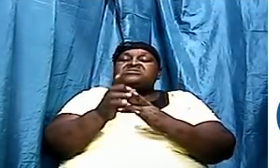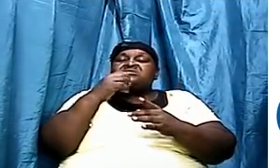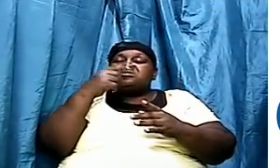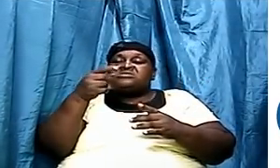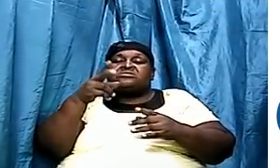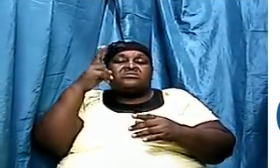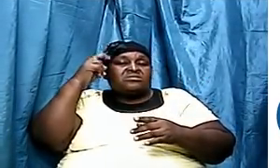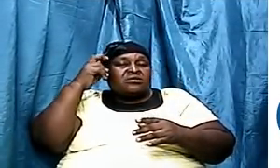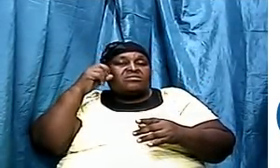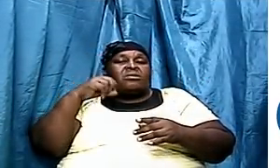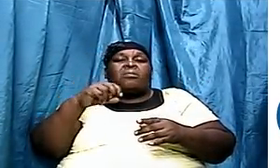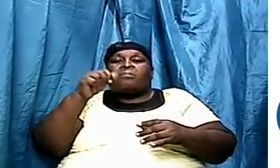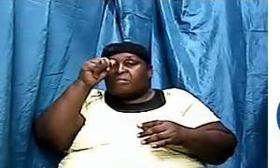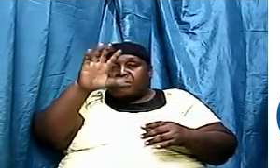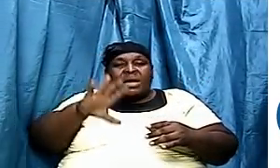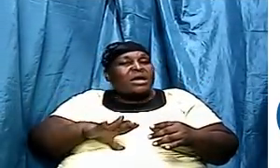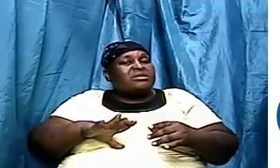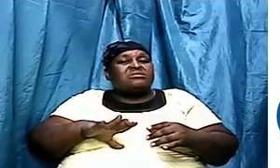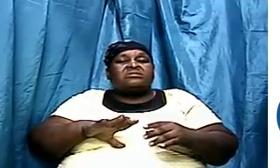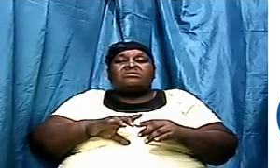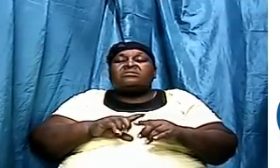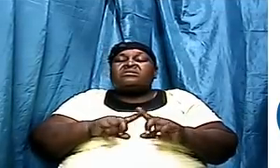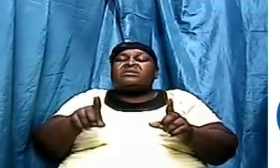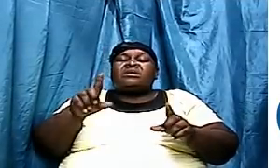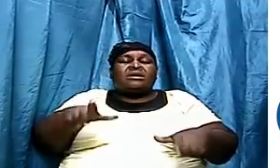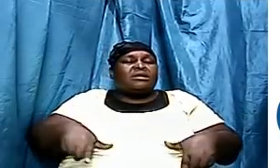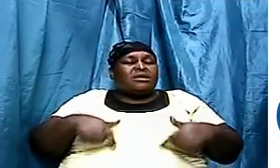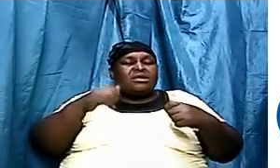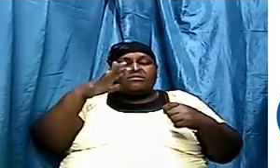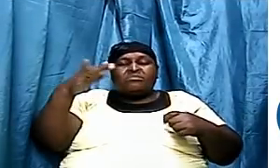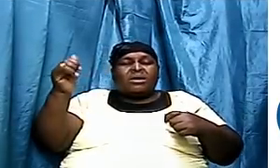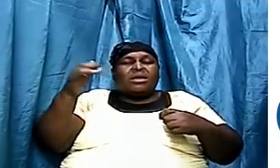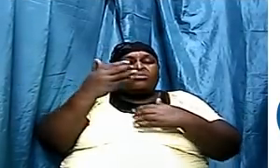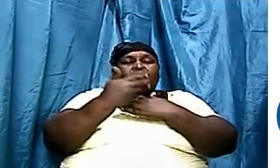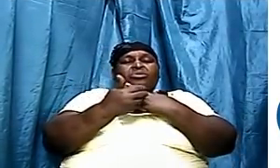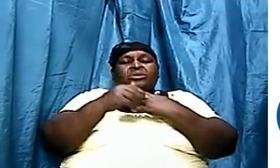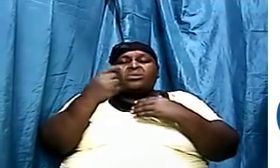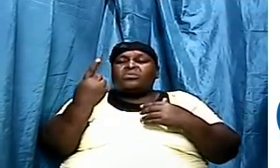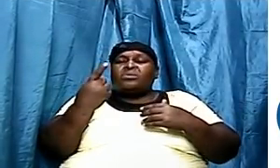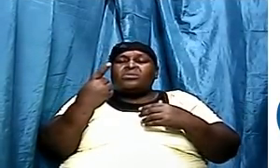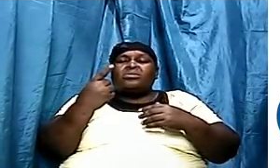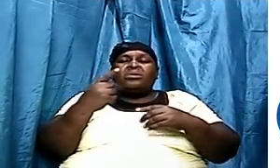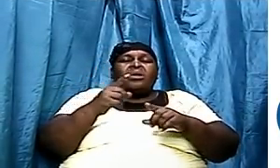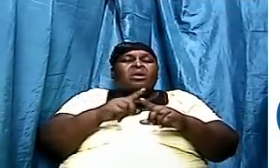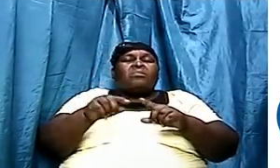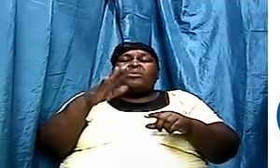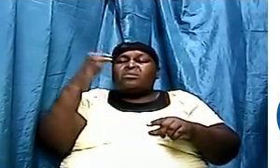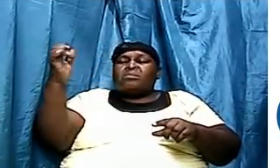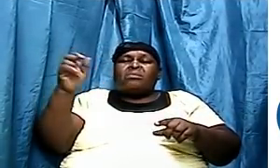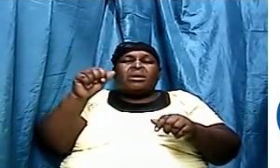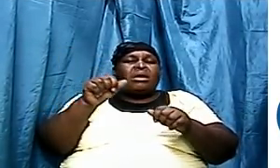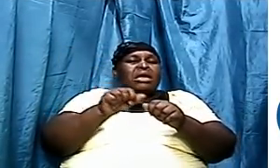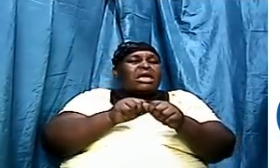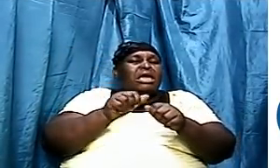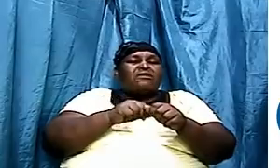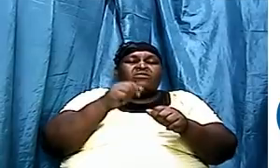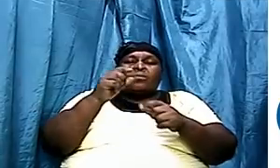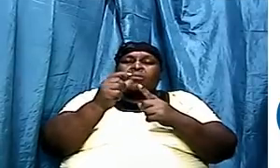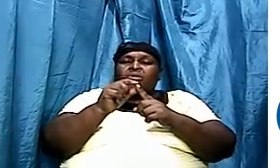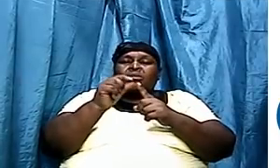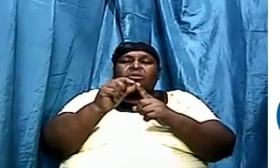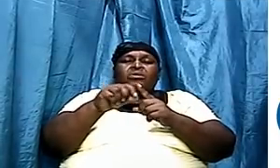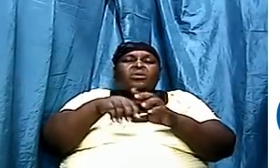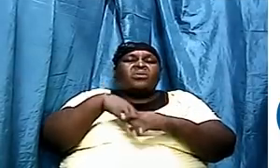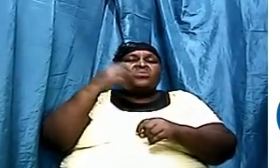by bread alone, but by every word that proceeds out at the mouth of God. Amen. And he quoted from Deuteronomy chapter 8 and verse